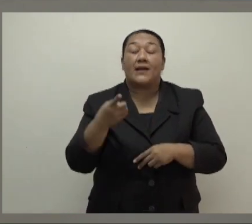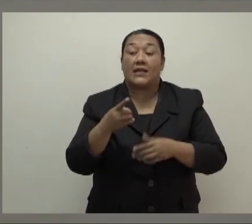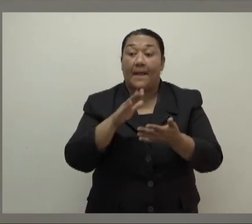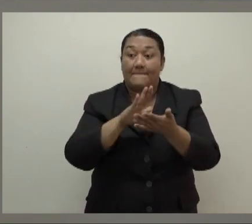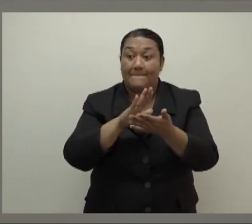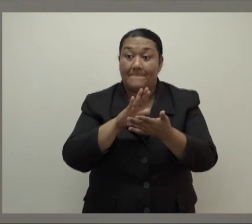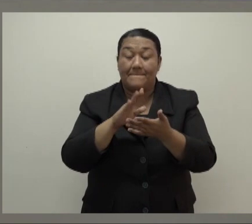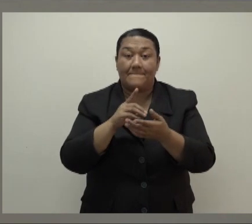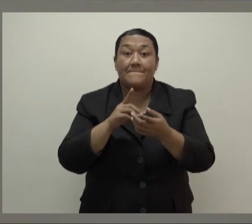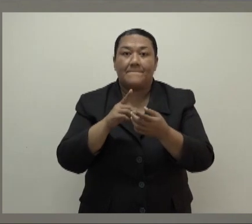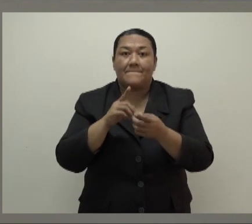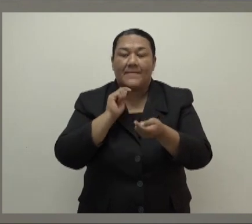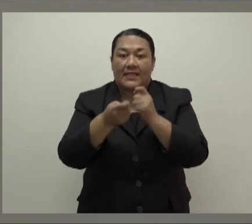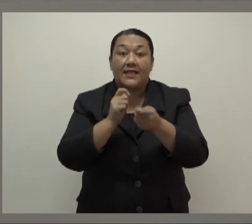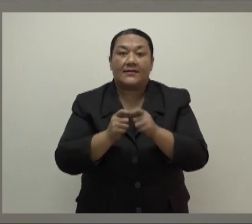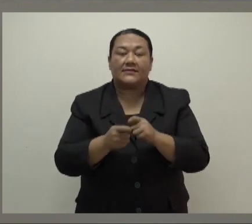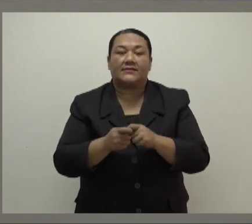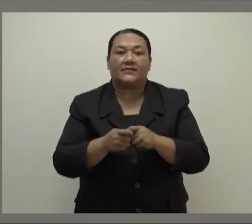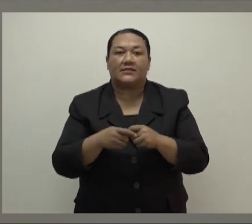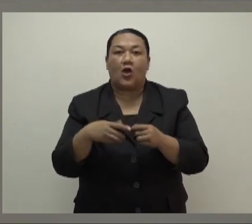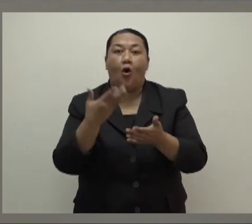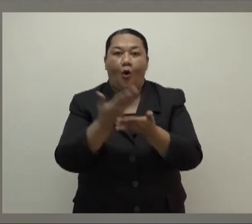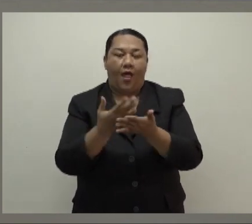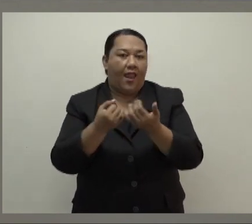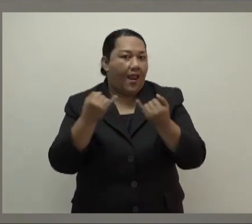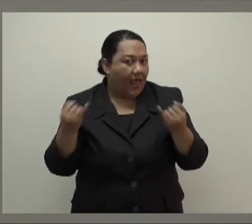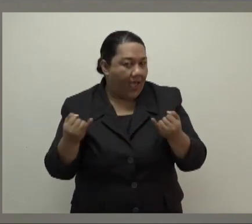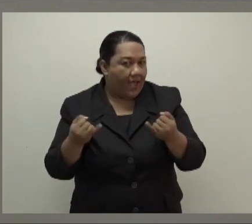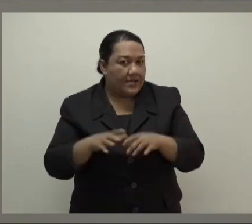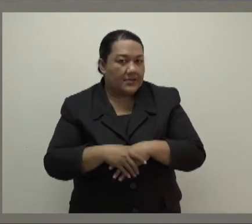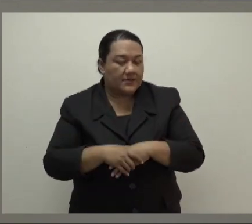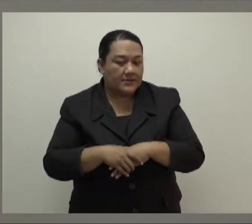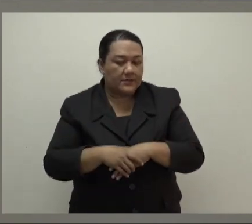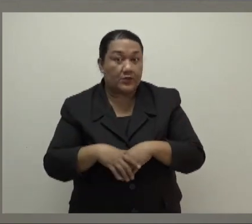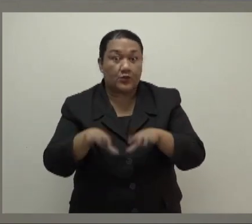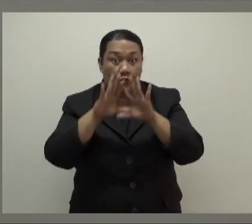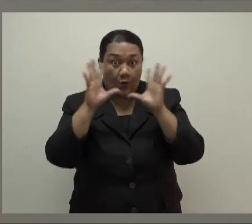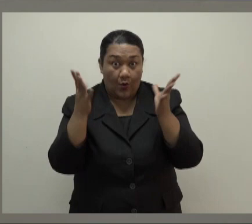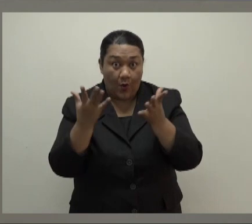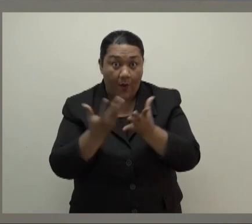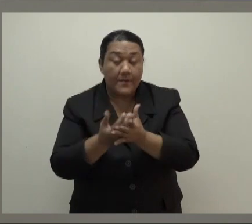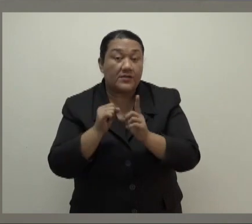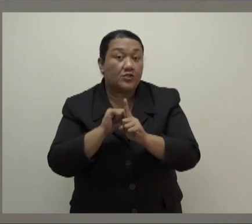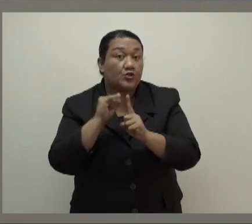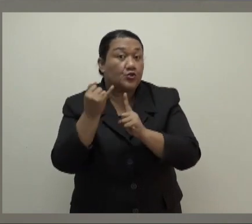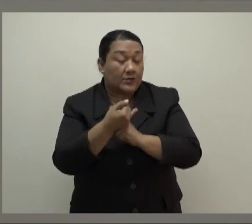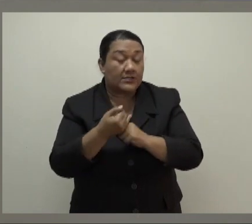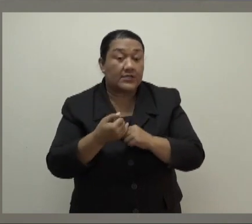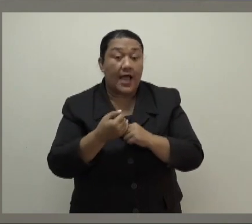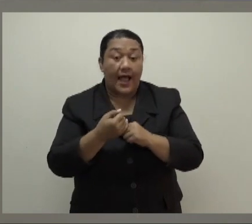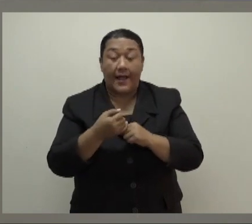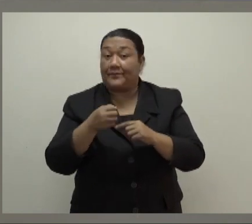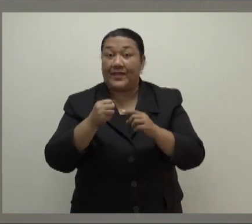Ministry of Health and Medical Services will continue to monitor the global epidemiological situation and may introduce or